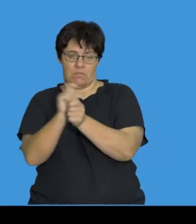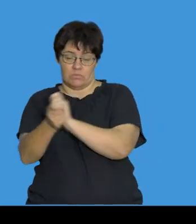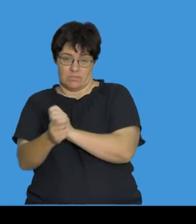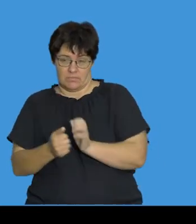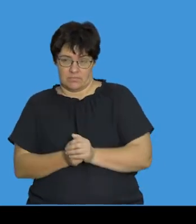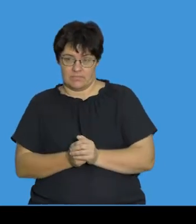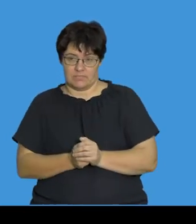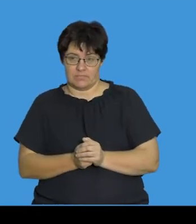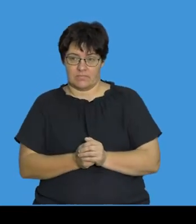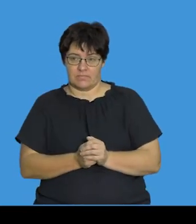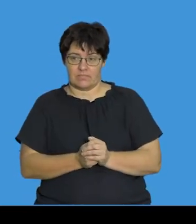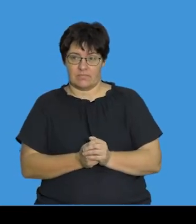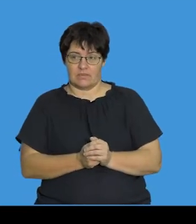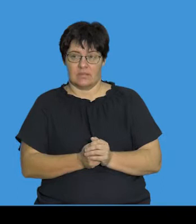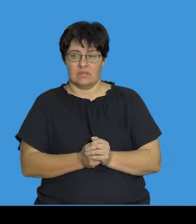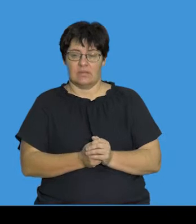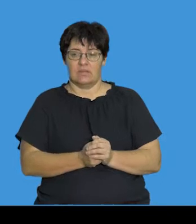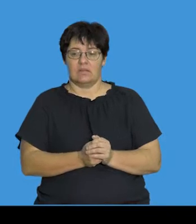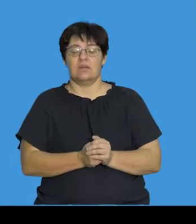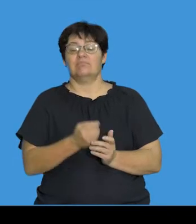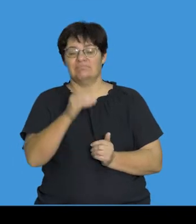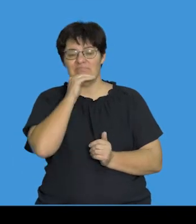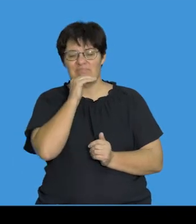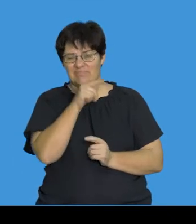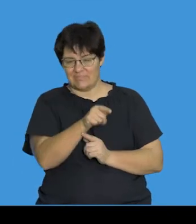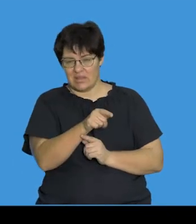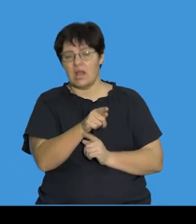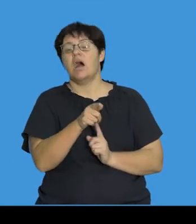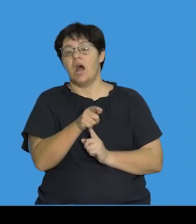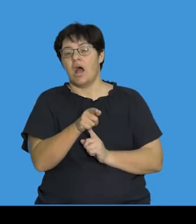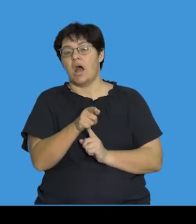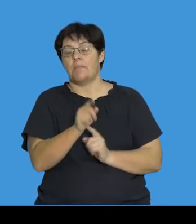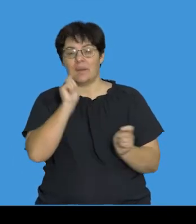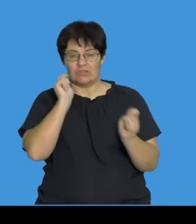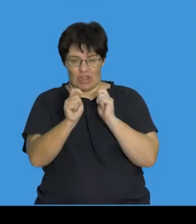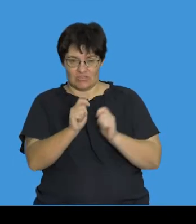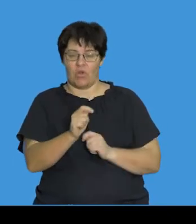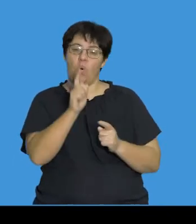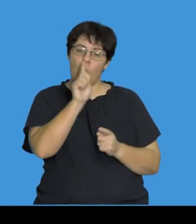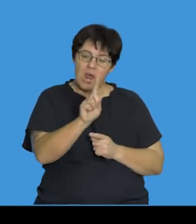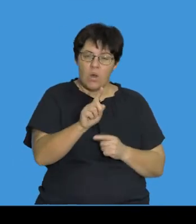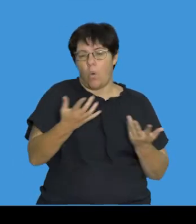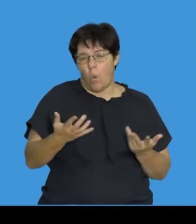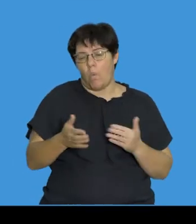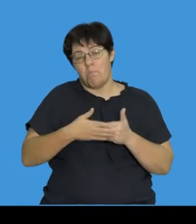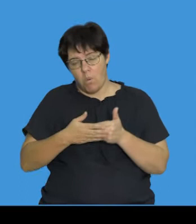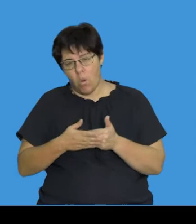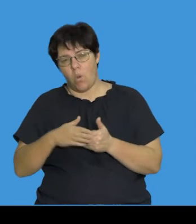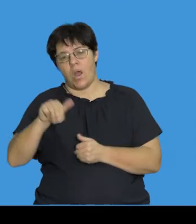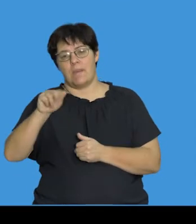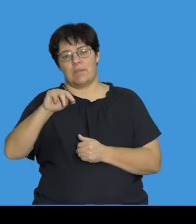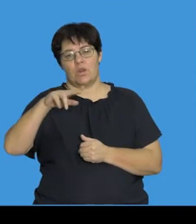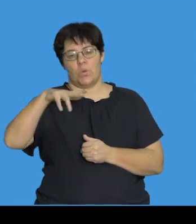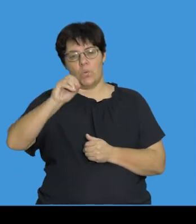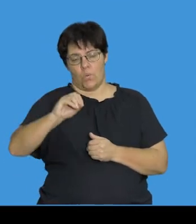swap around. So I'll point that out in an example. This may result in the alteration of one or more